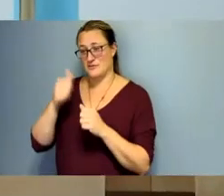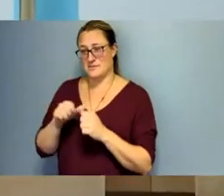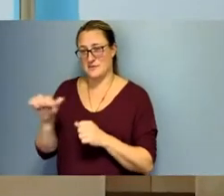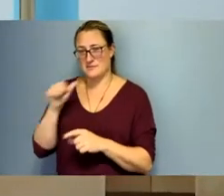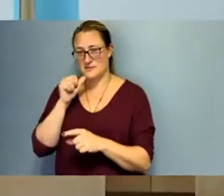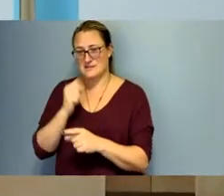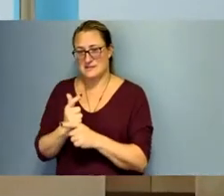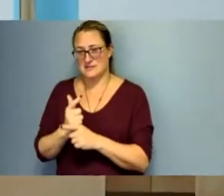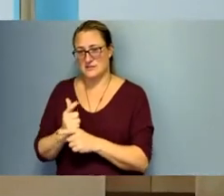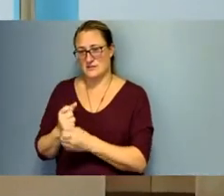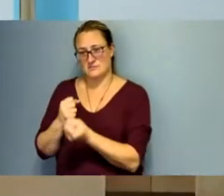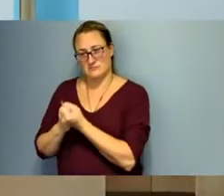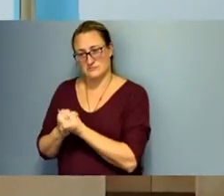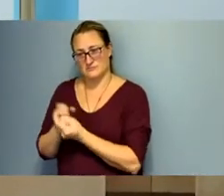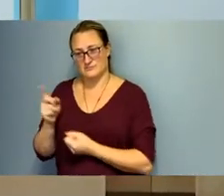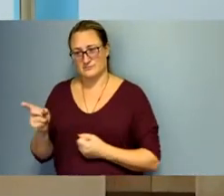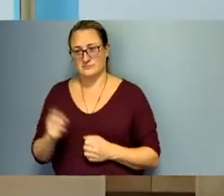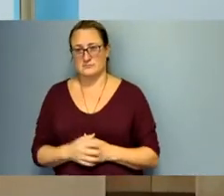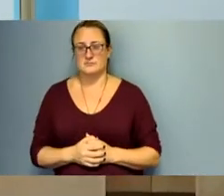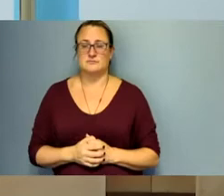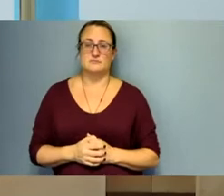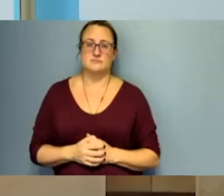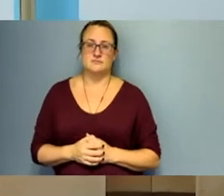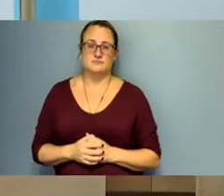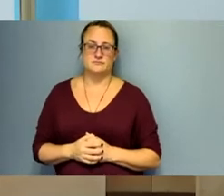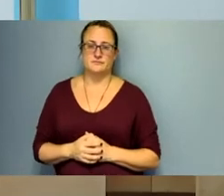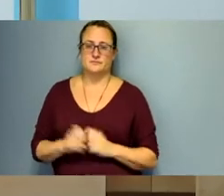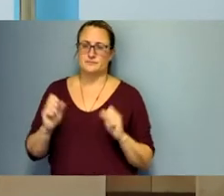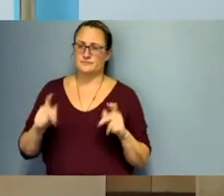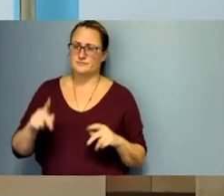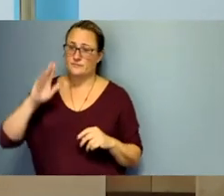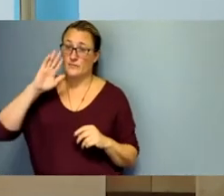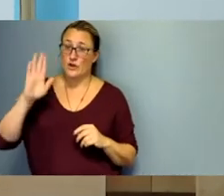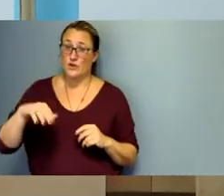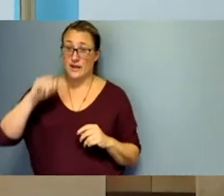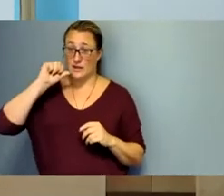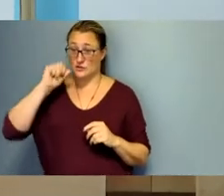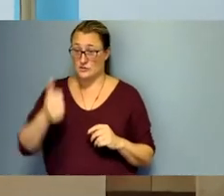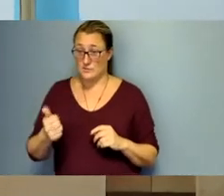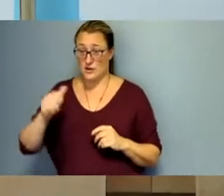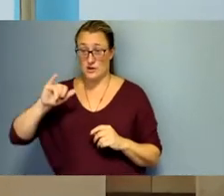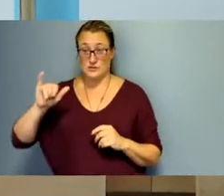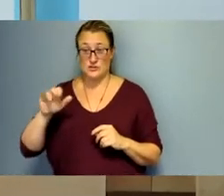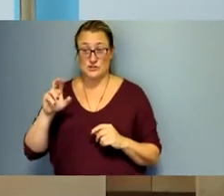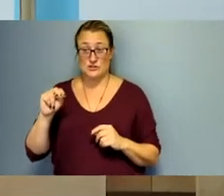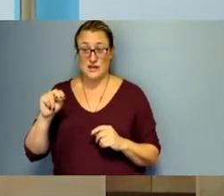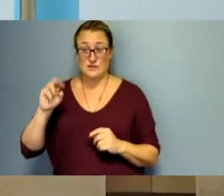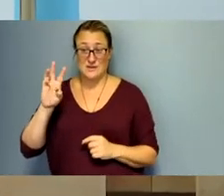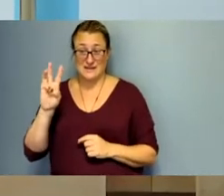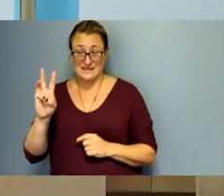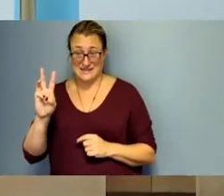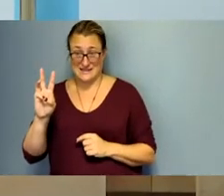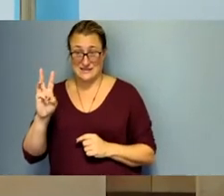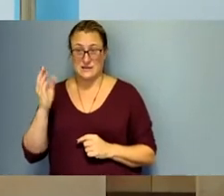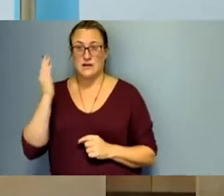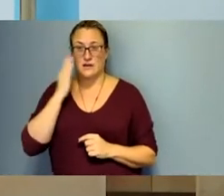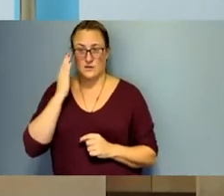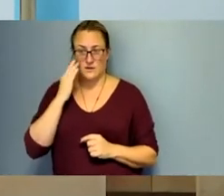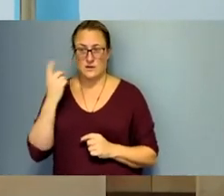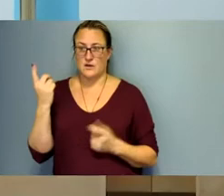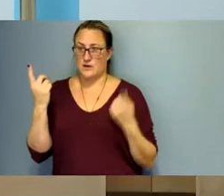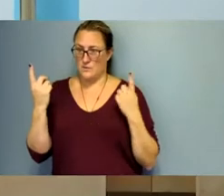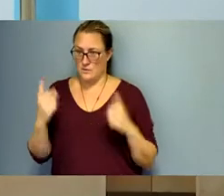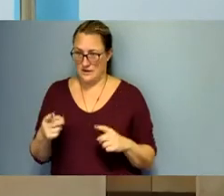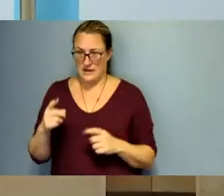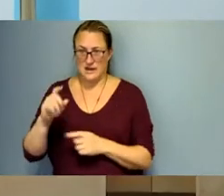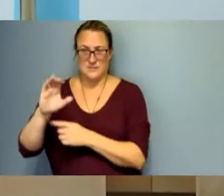uh you know tomorrow is january 6th and we all know that we had that incident in the capitol the insurrection that